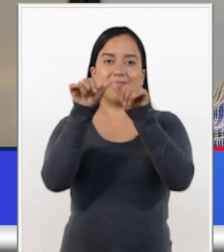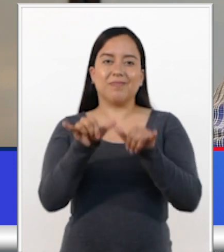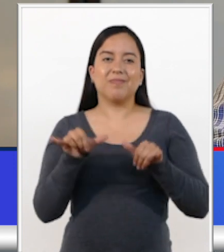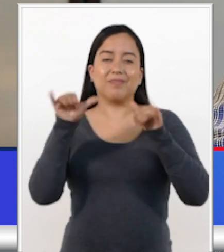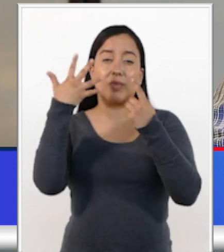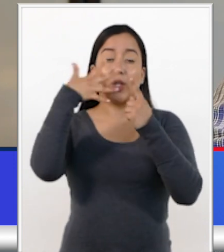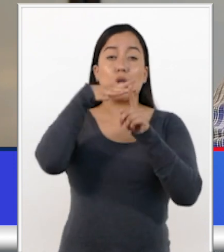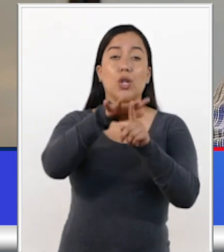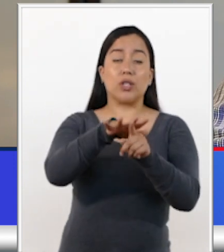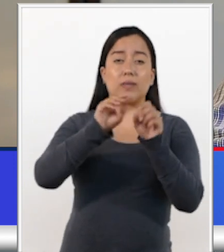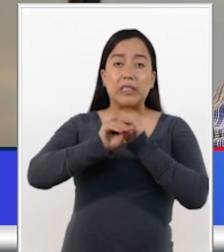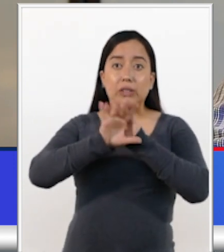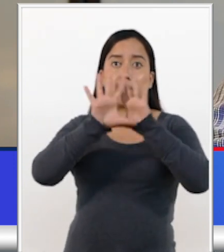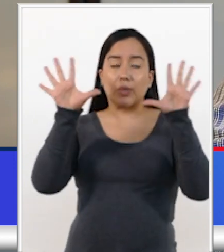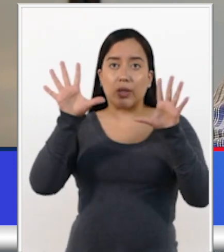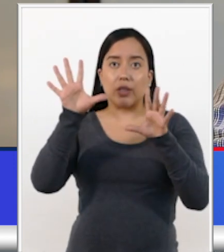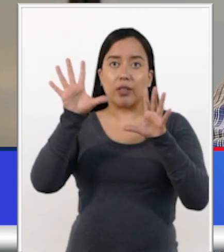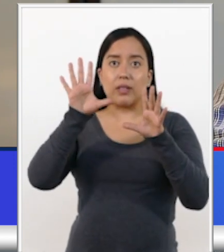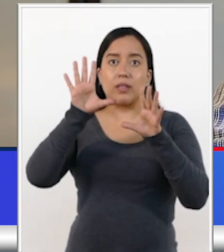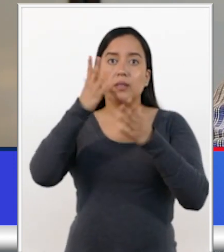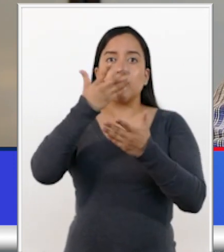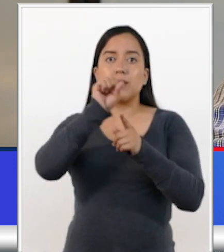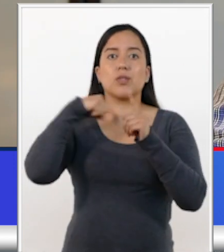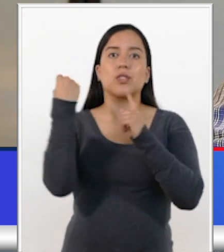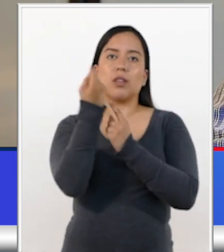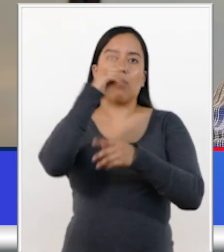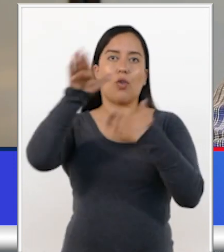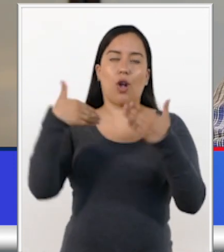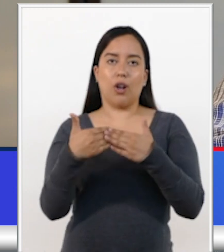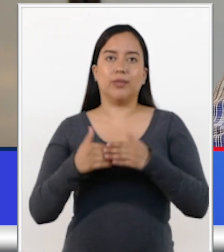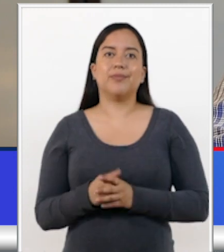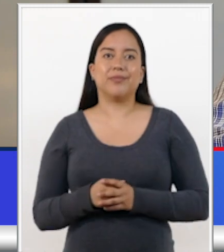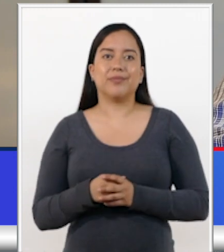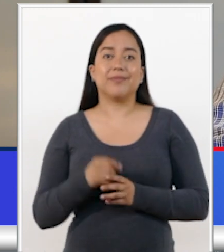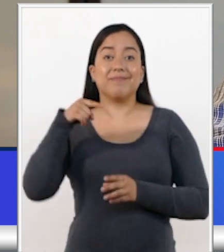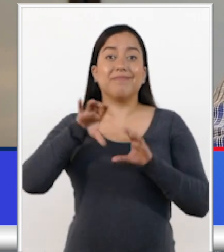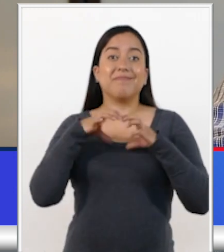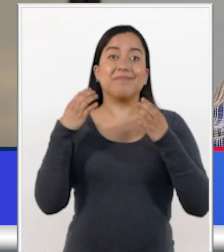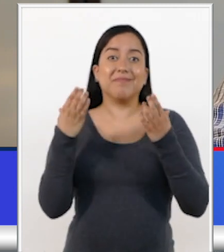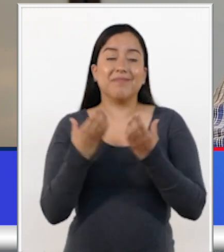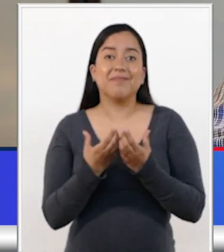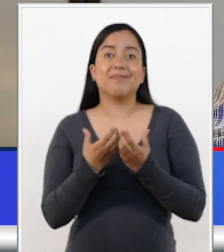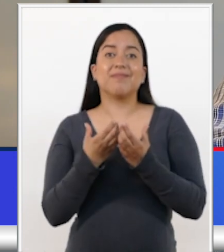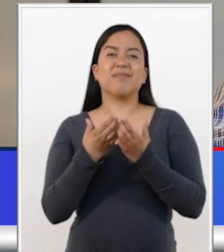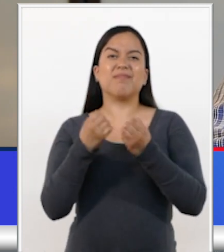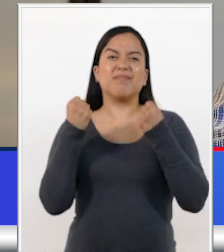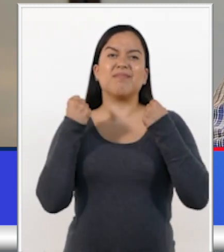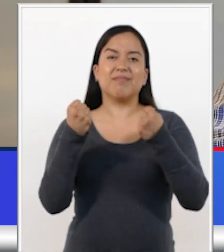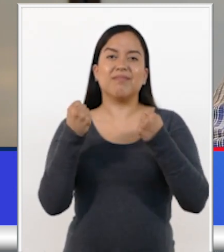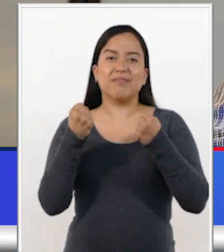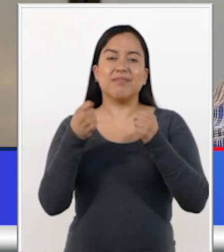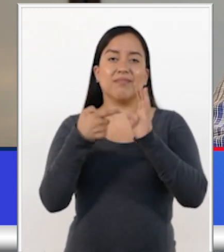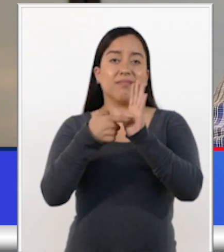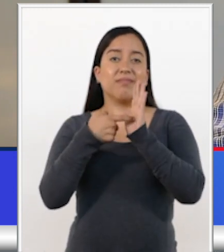Inclusive and Transparent Societies for All. This course aims at strengthening the competences